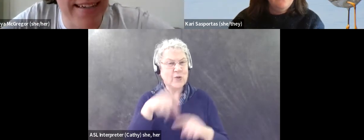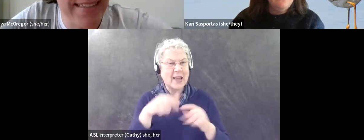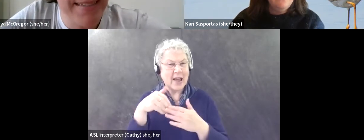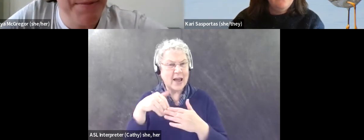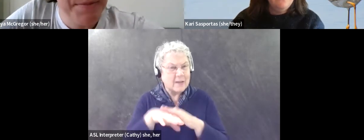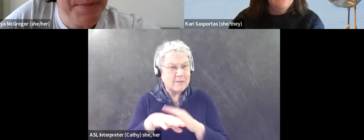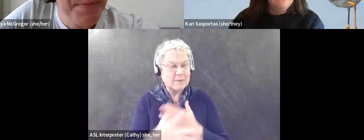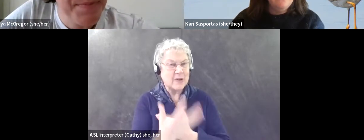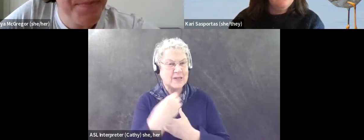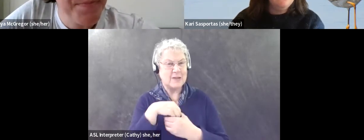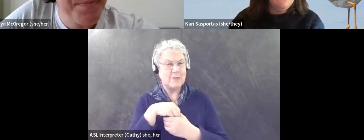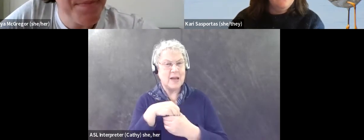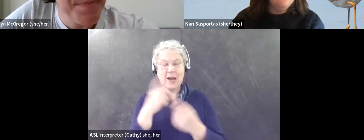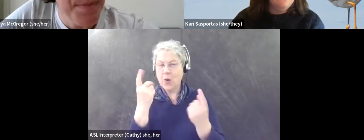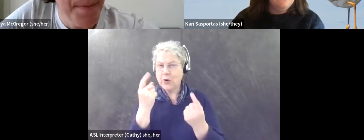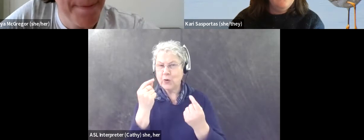those barriers?